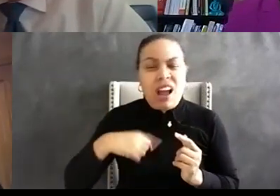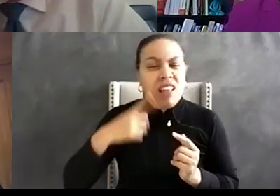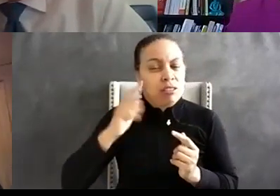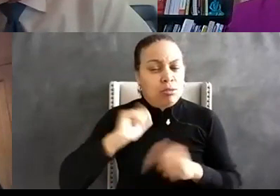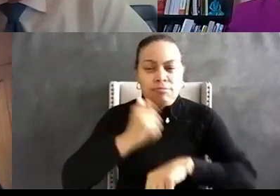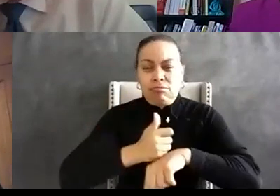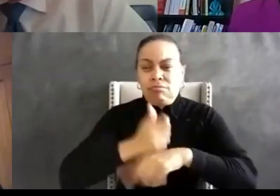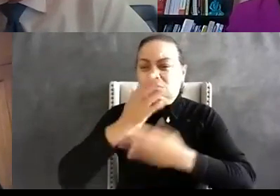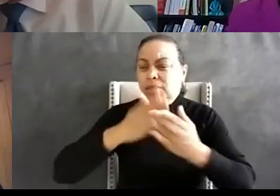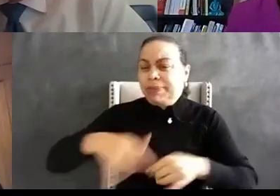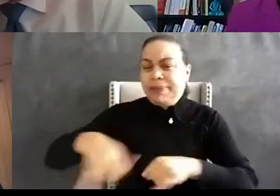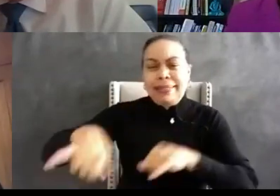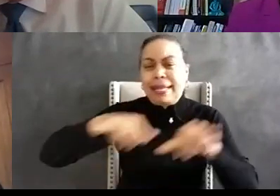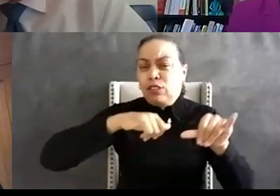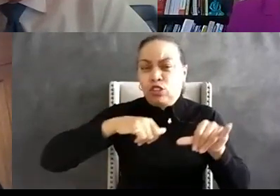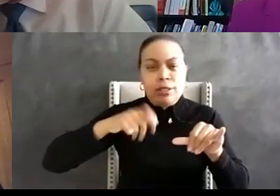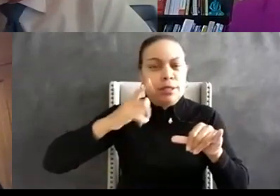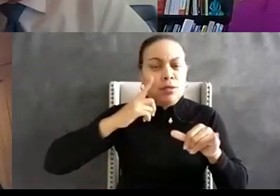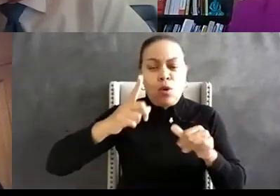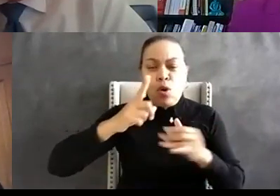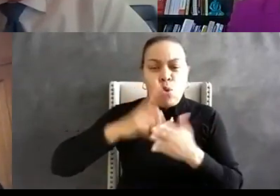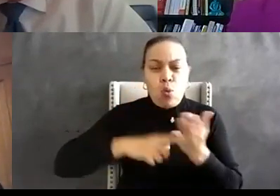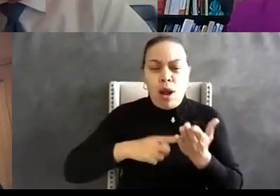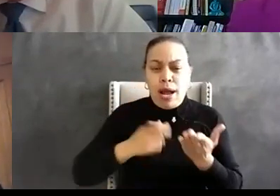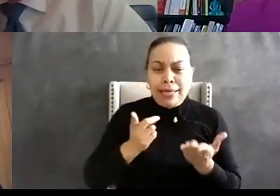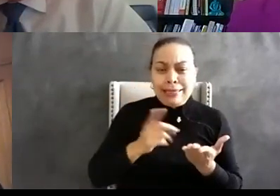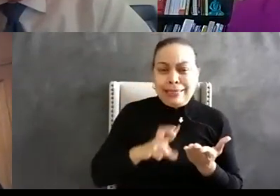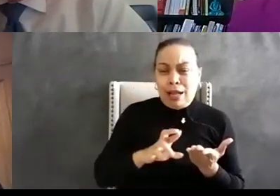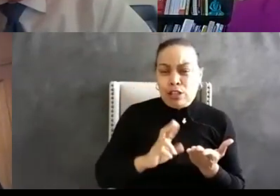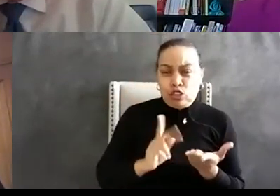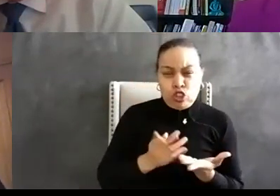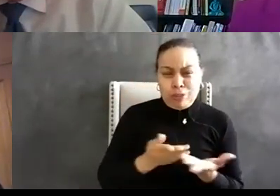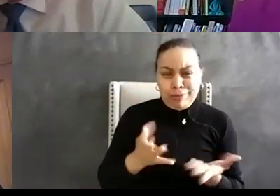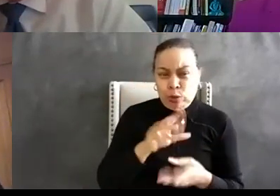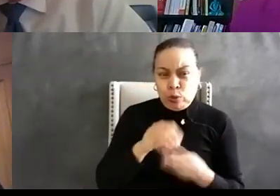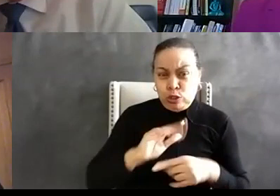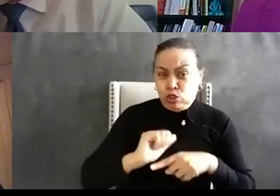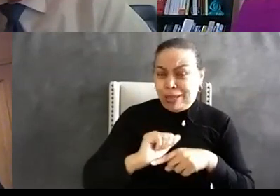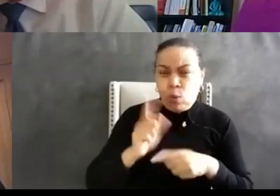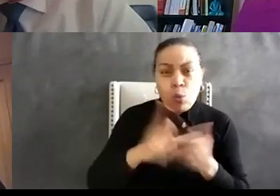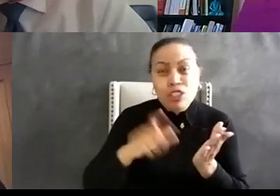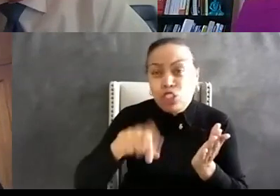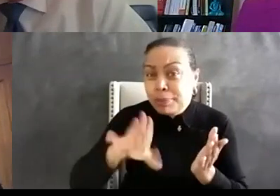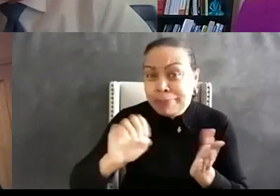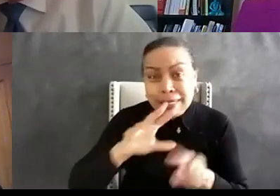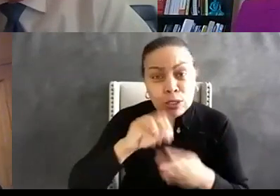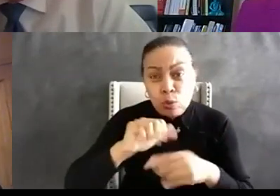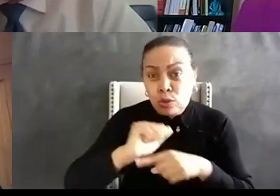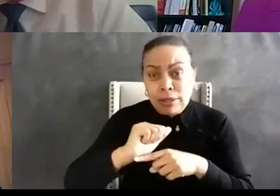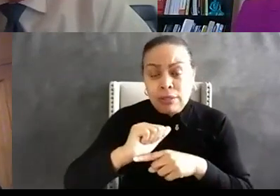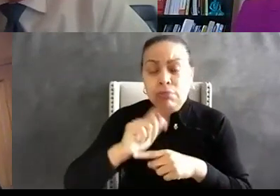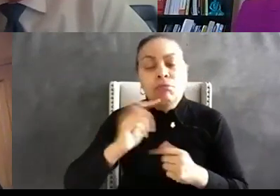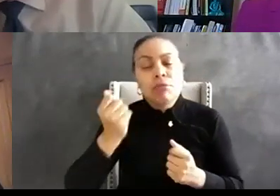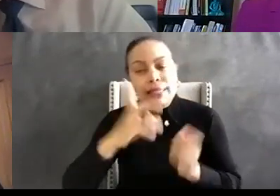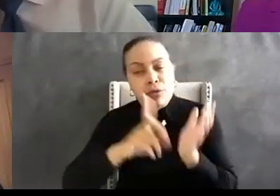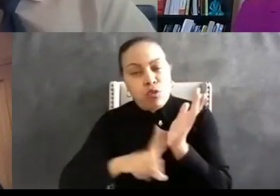the board for what ought to be included in the training and uh there are a number of reports that talk about the